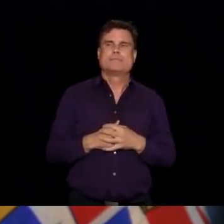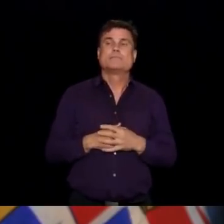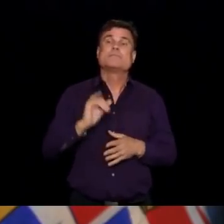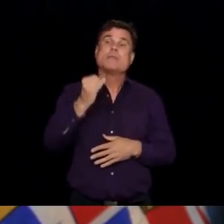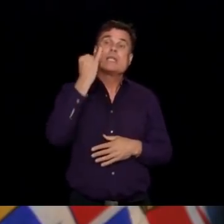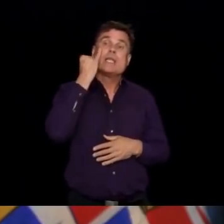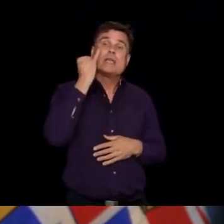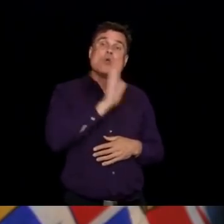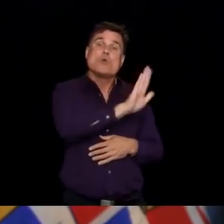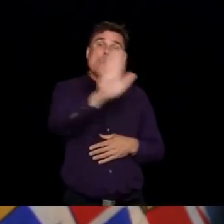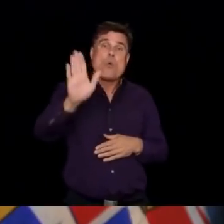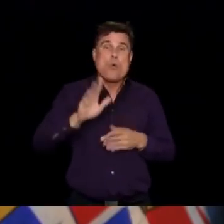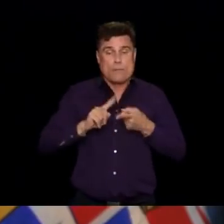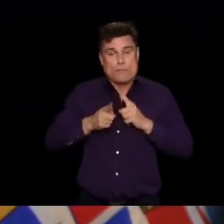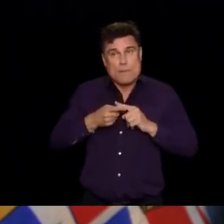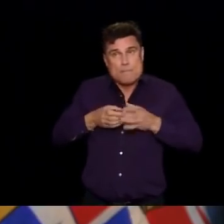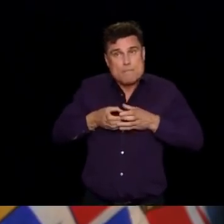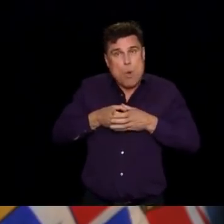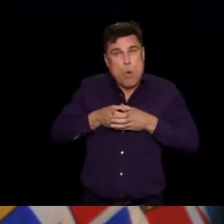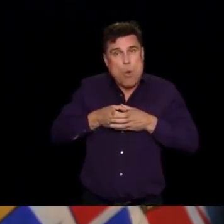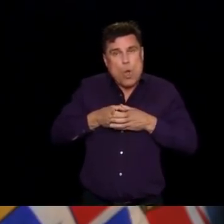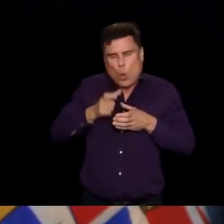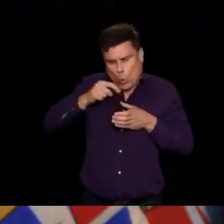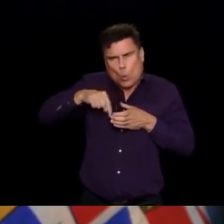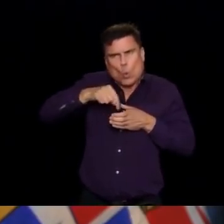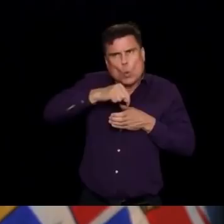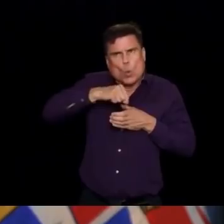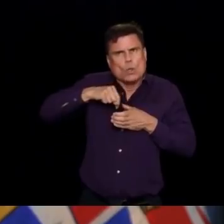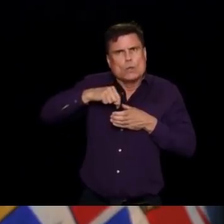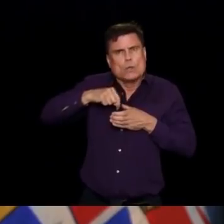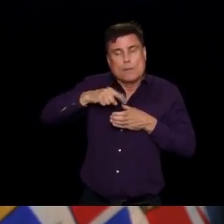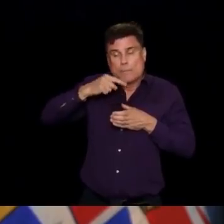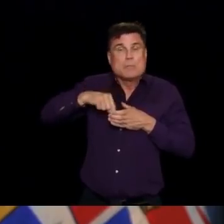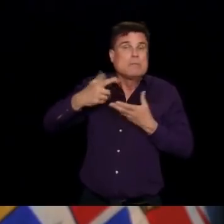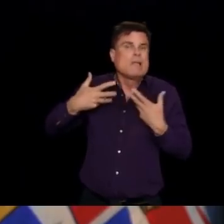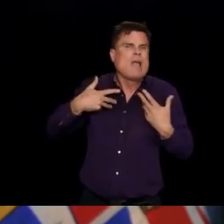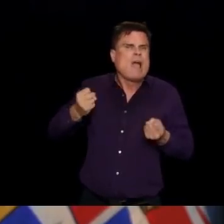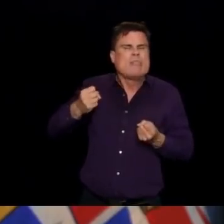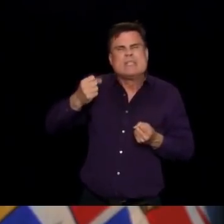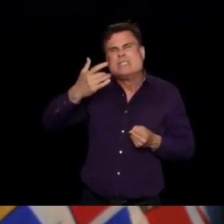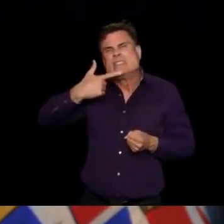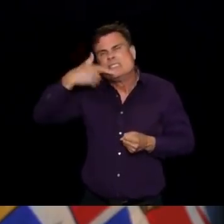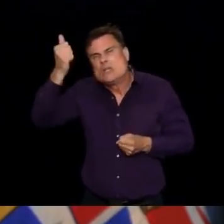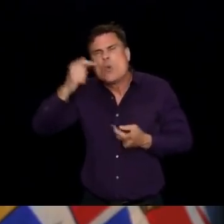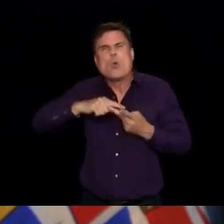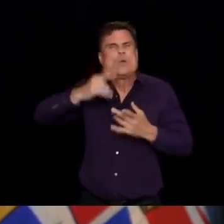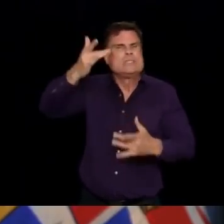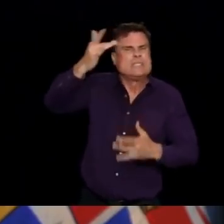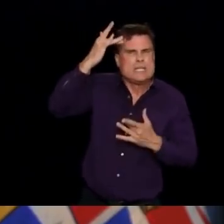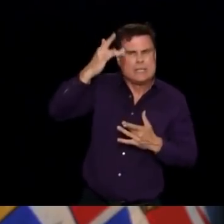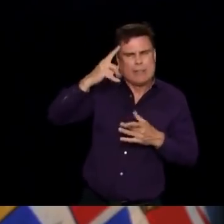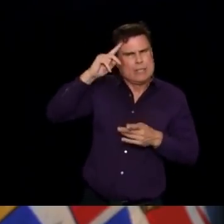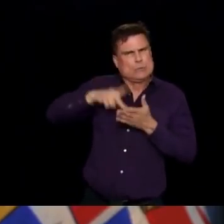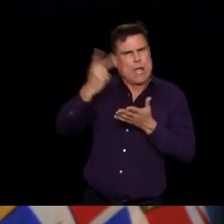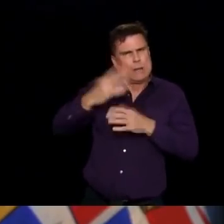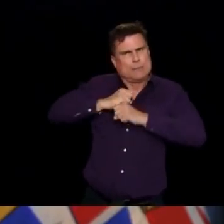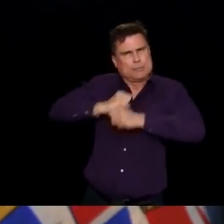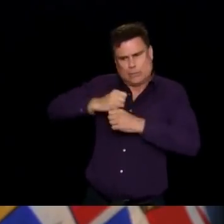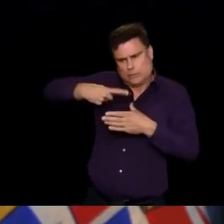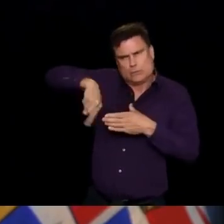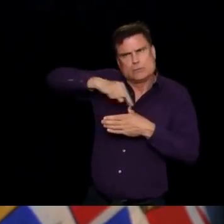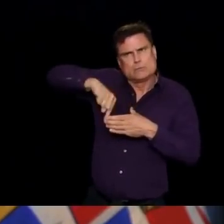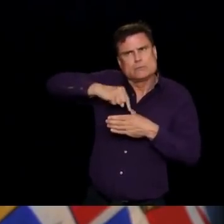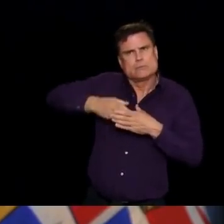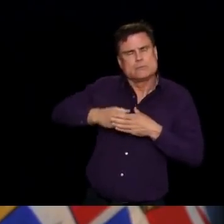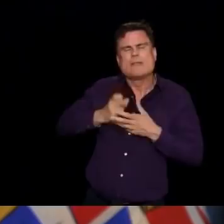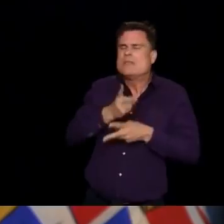might put ourselves at more risk. And we have to be absolutely fastidious about staying away if we're not feeling